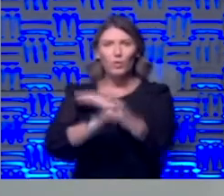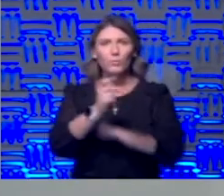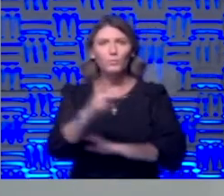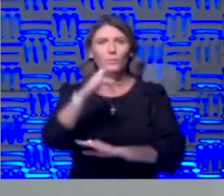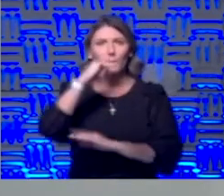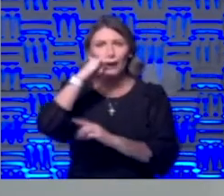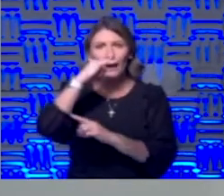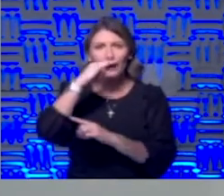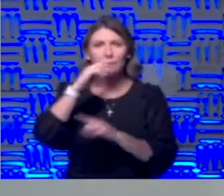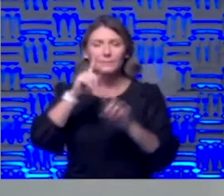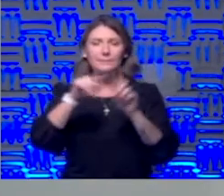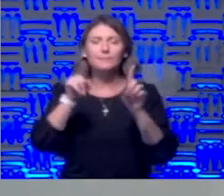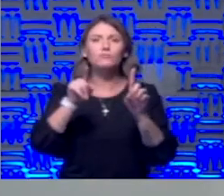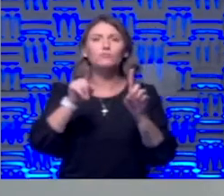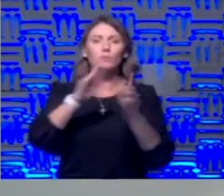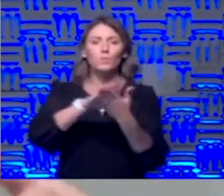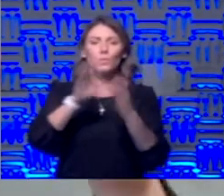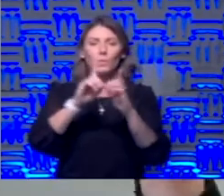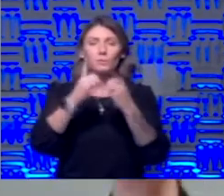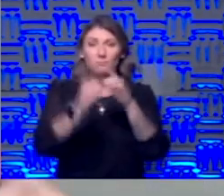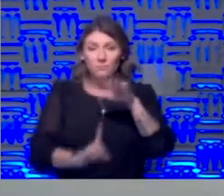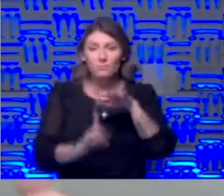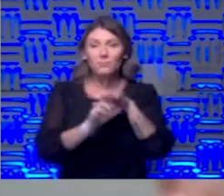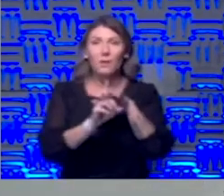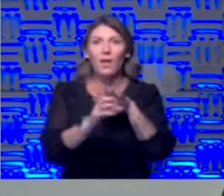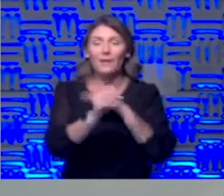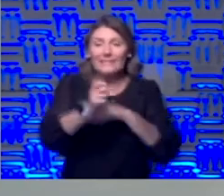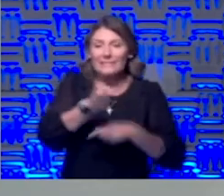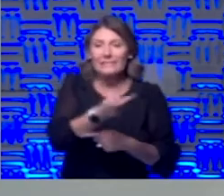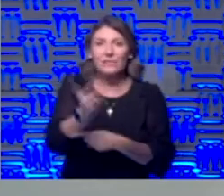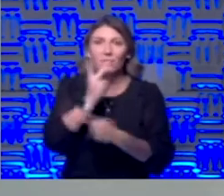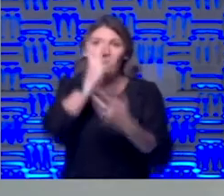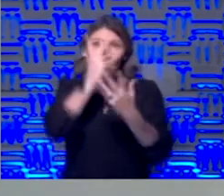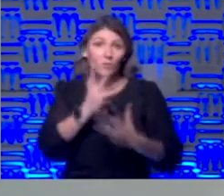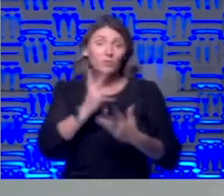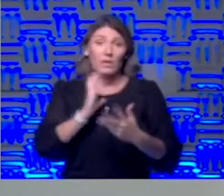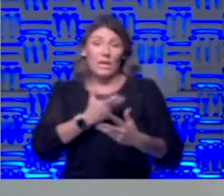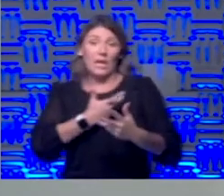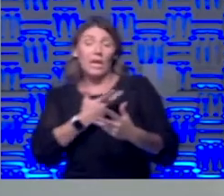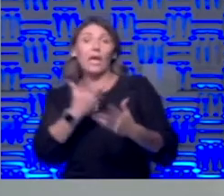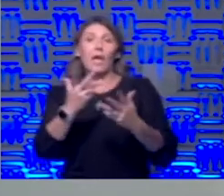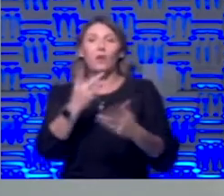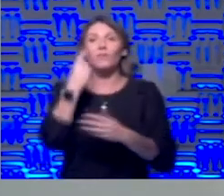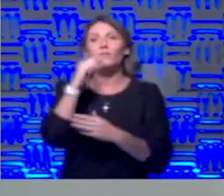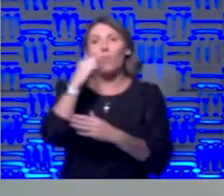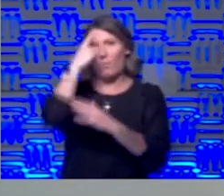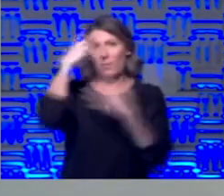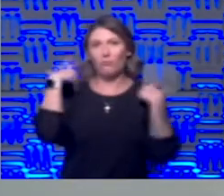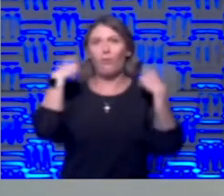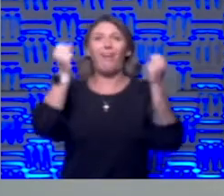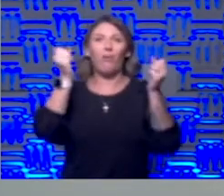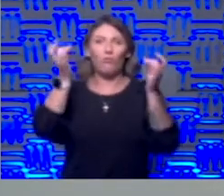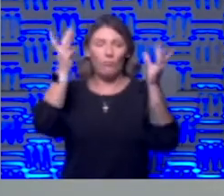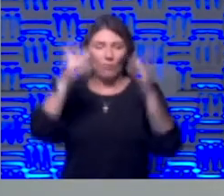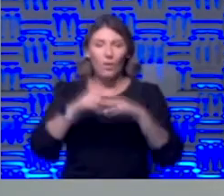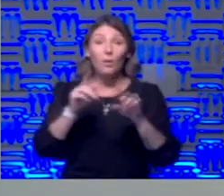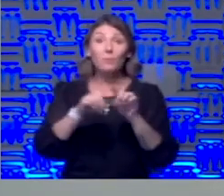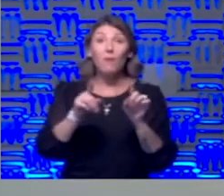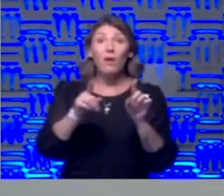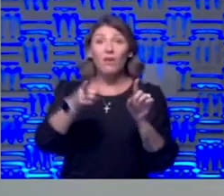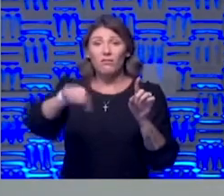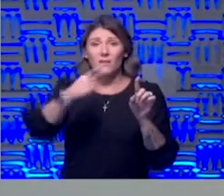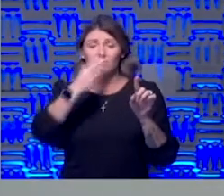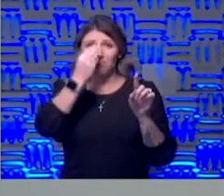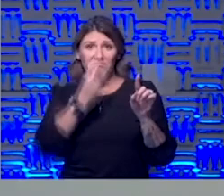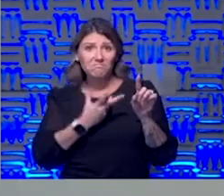in different school districts show up and several of them unfortunately to our facilities for mental health crisis but they were telling me